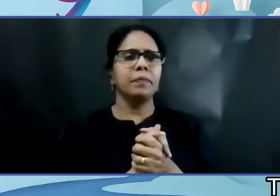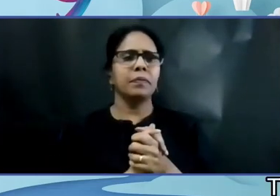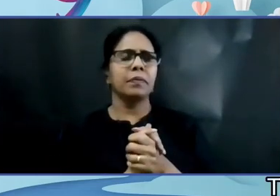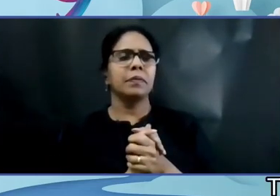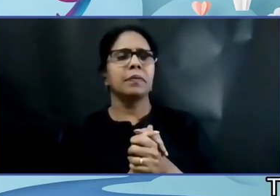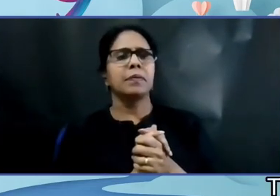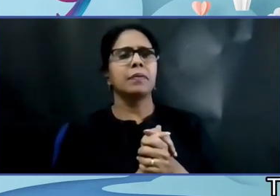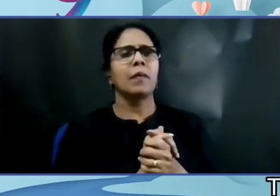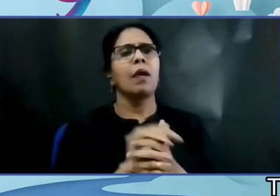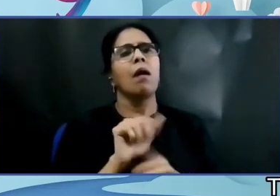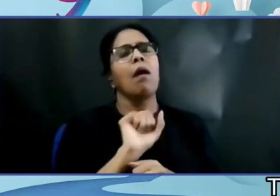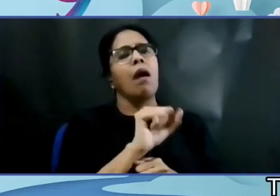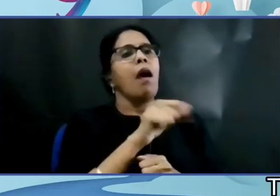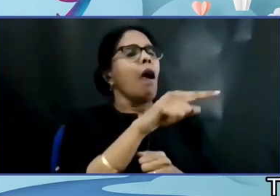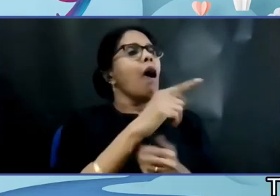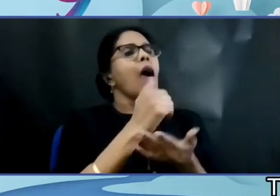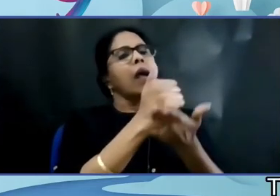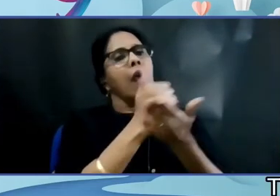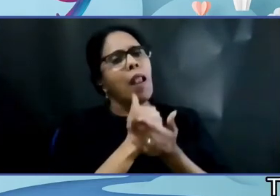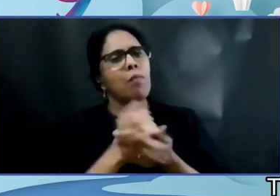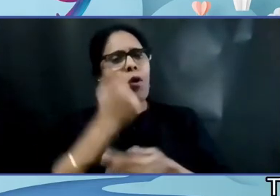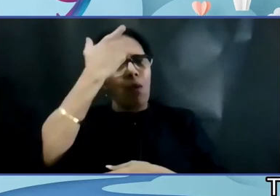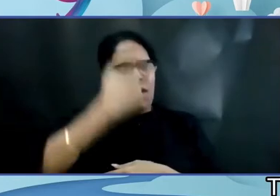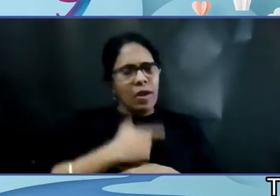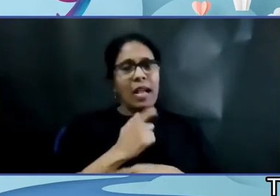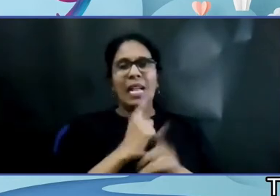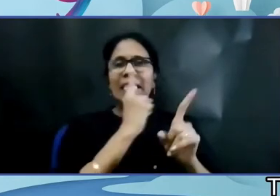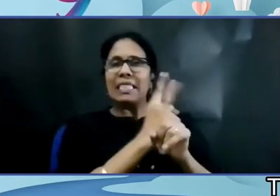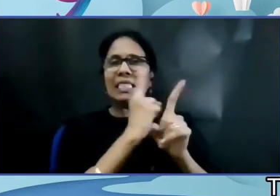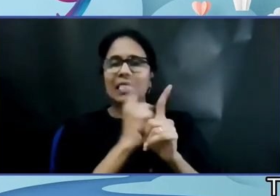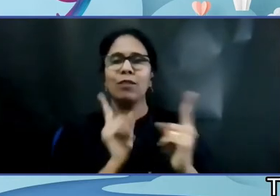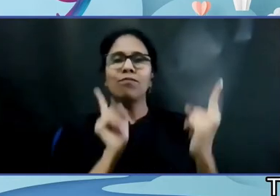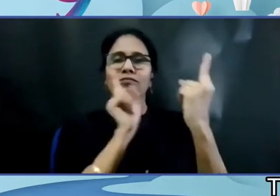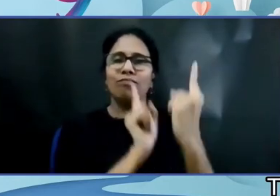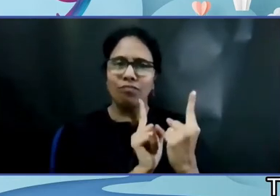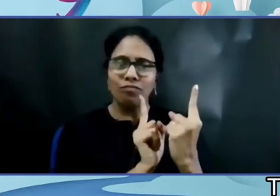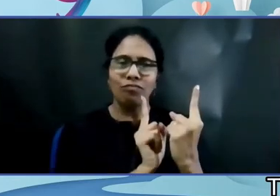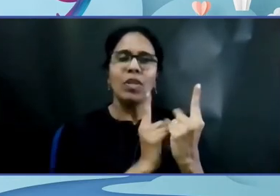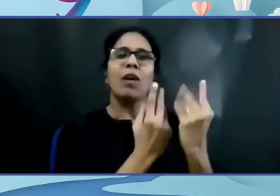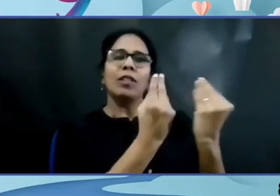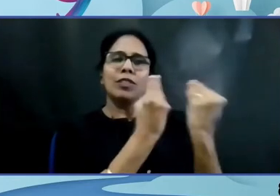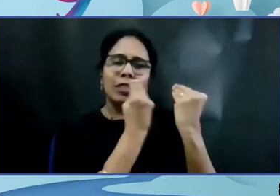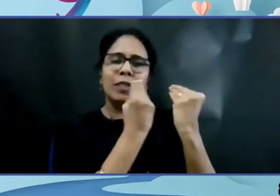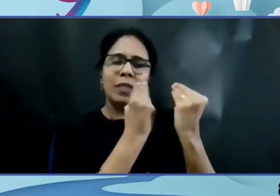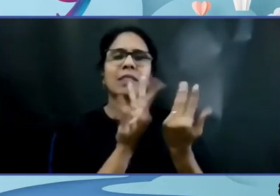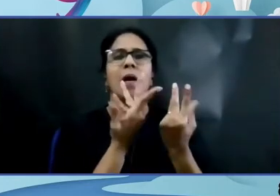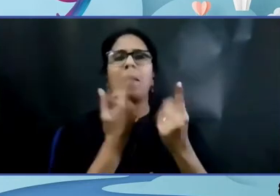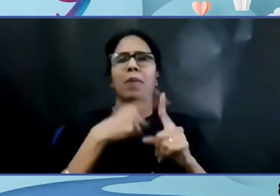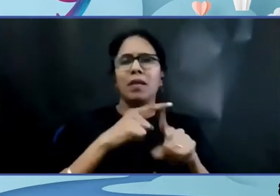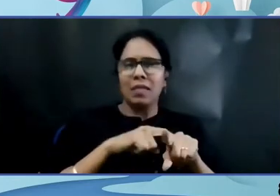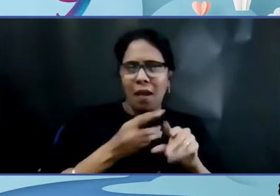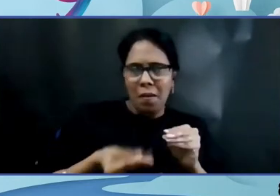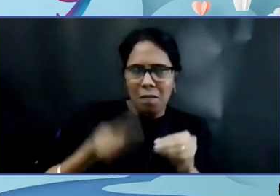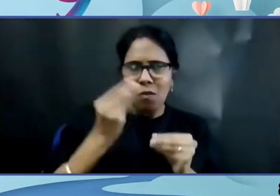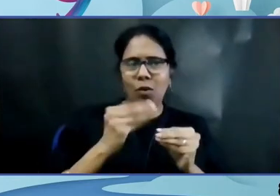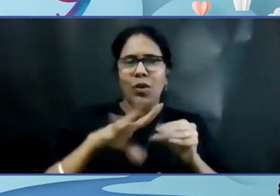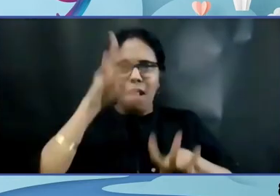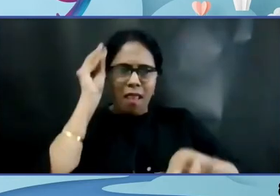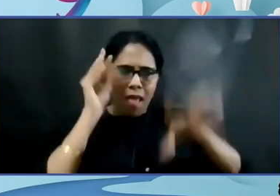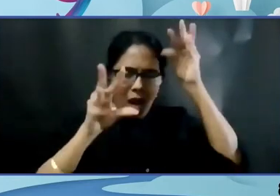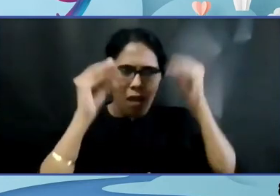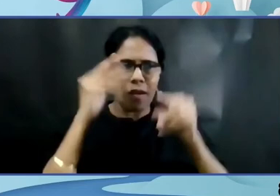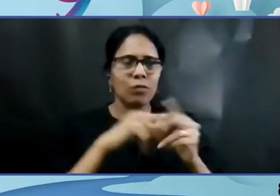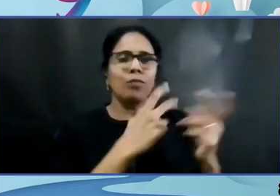They give them personal space with teachers and extra classes and a little bit more